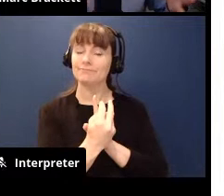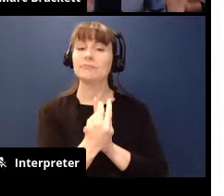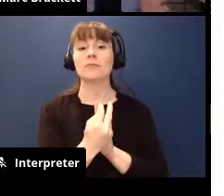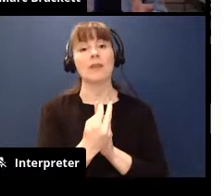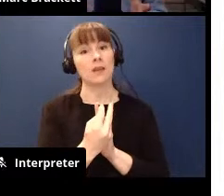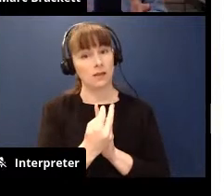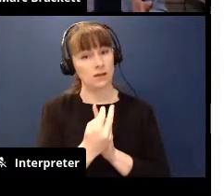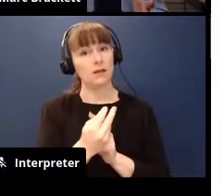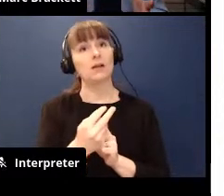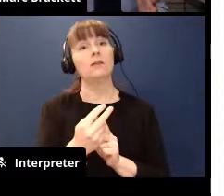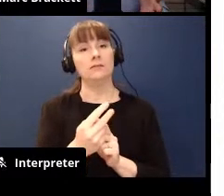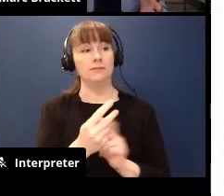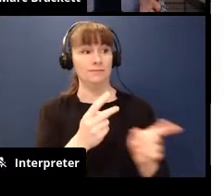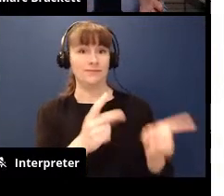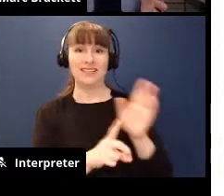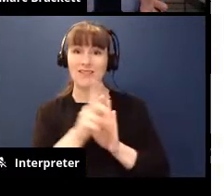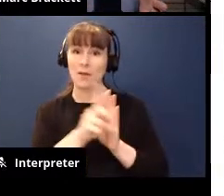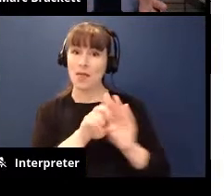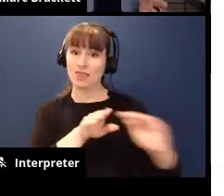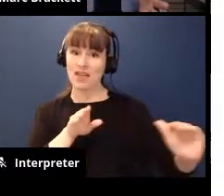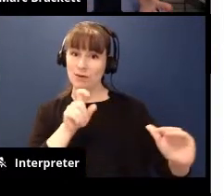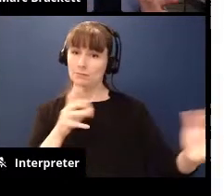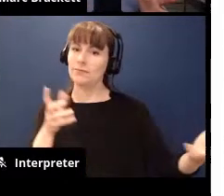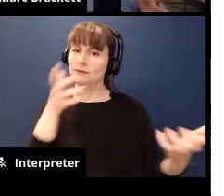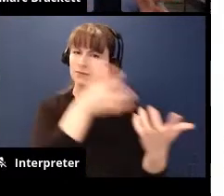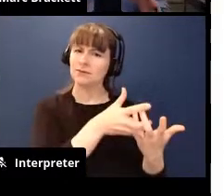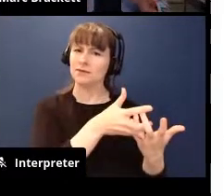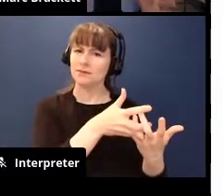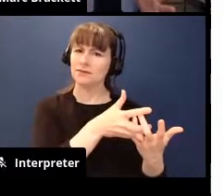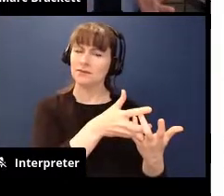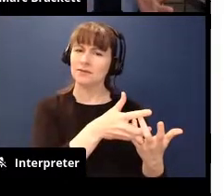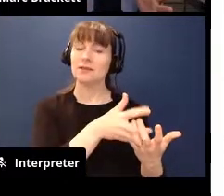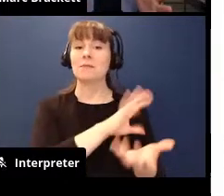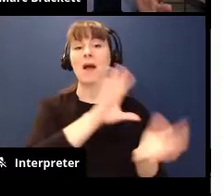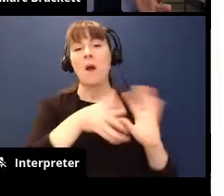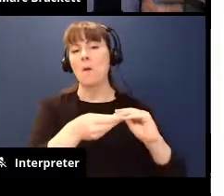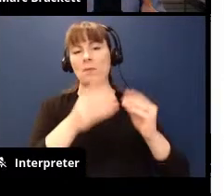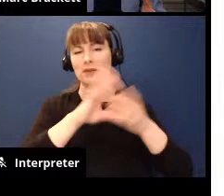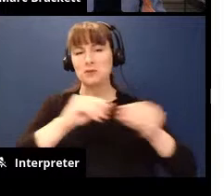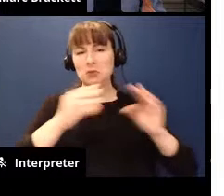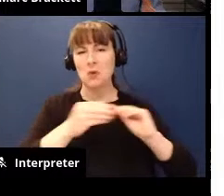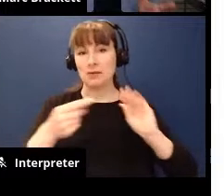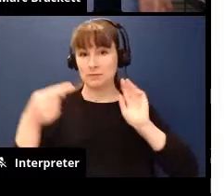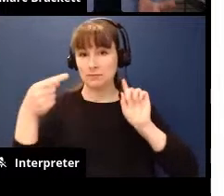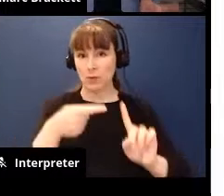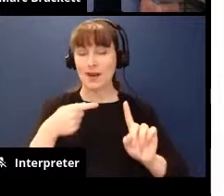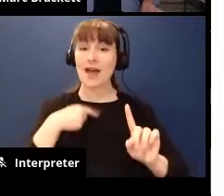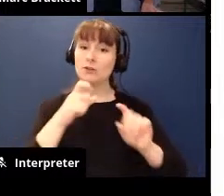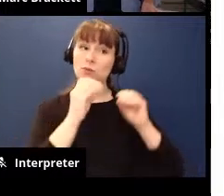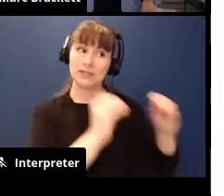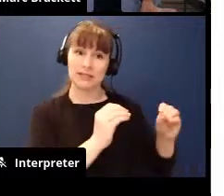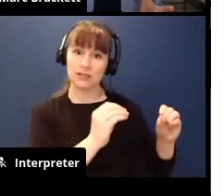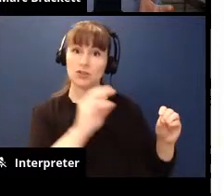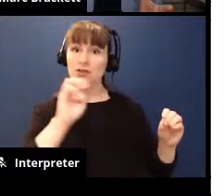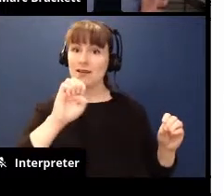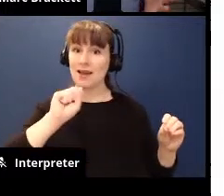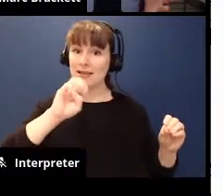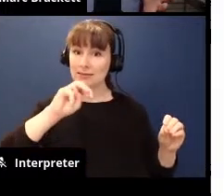work developmentally and you know the moral of my whole story was that i had to teach esme that other people